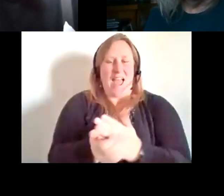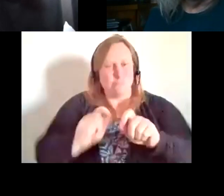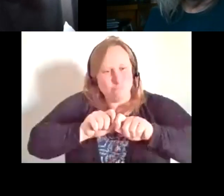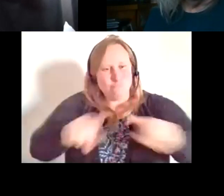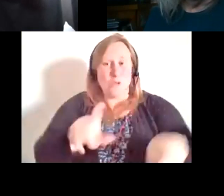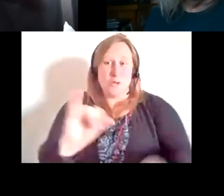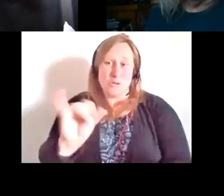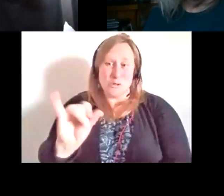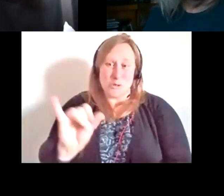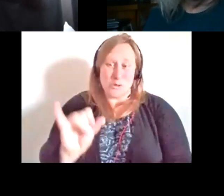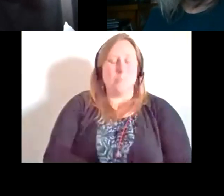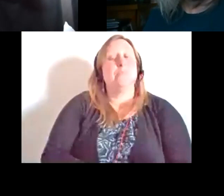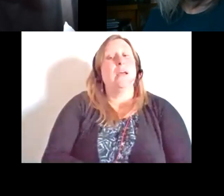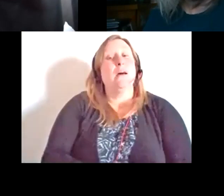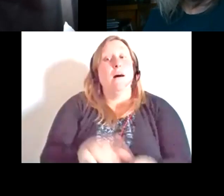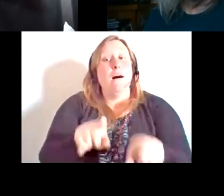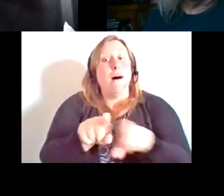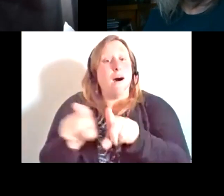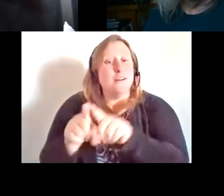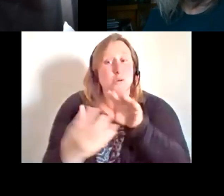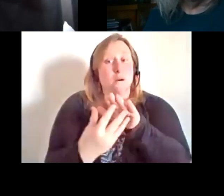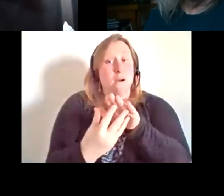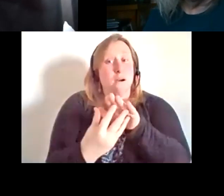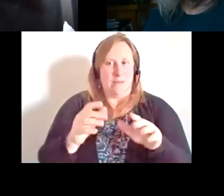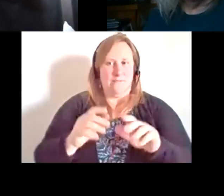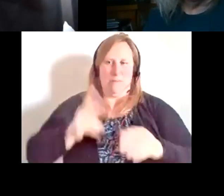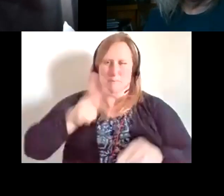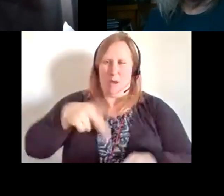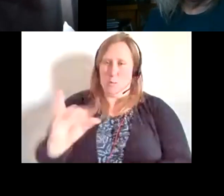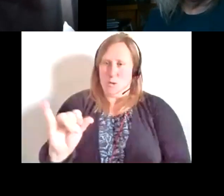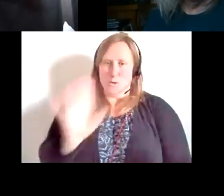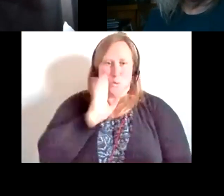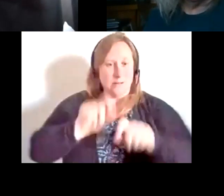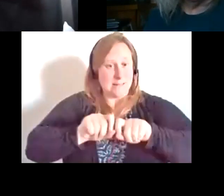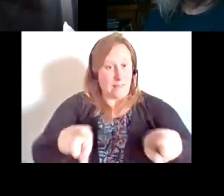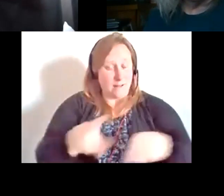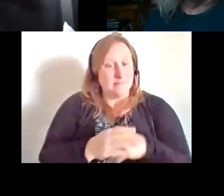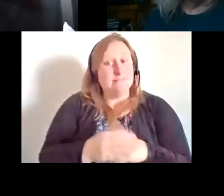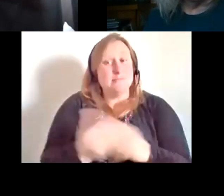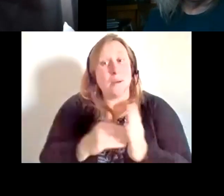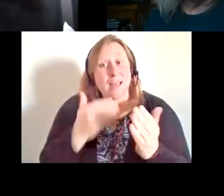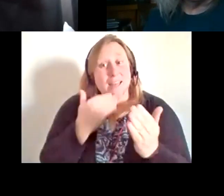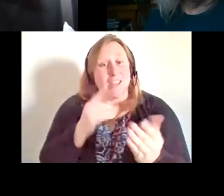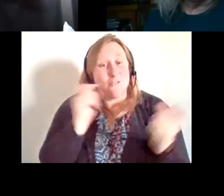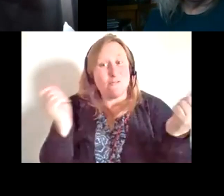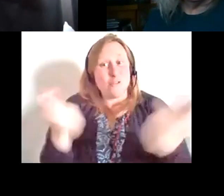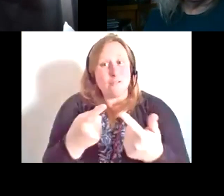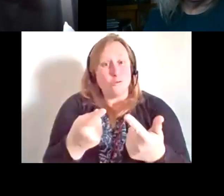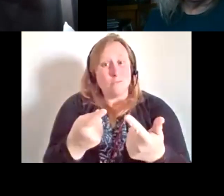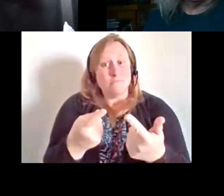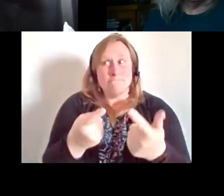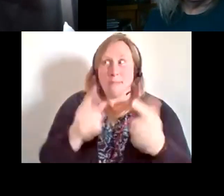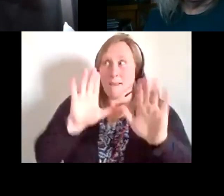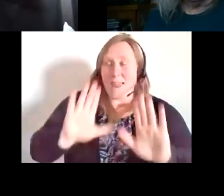Deaf and Hard of Hearing, and also a copy of these slides as well. So again, thank you to everyone and have